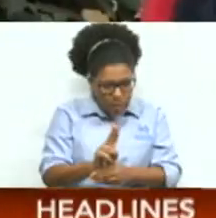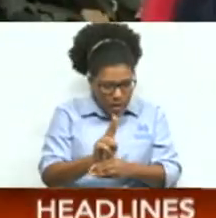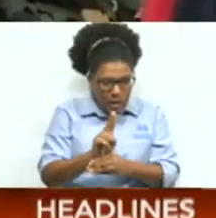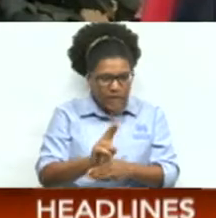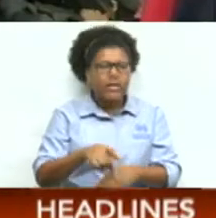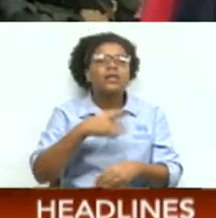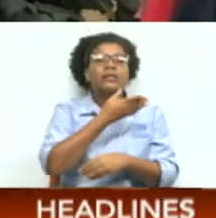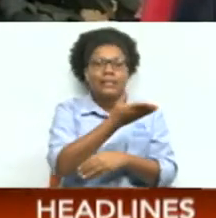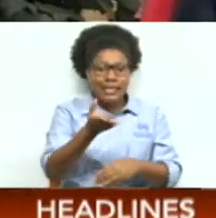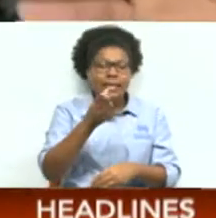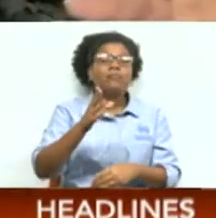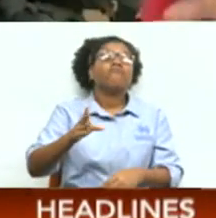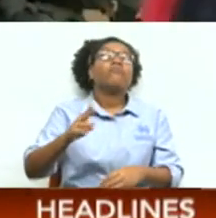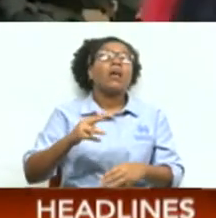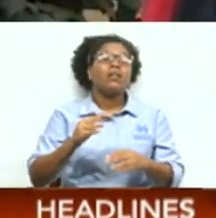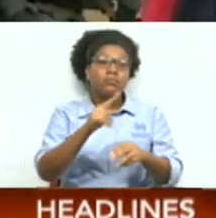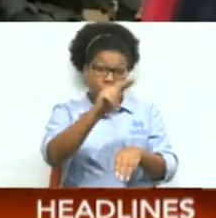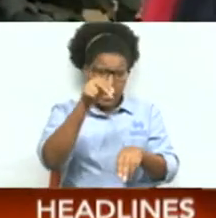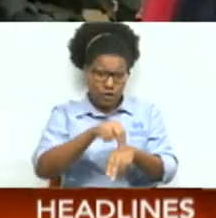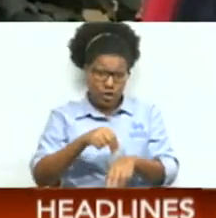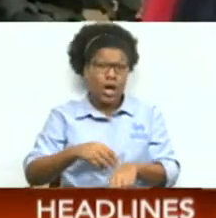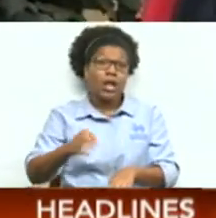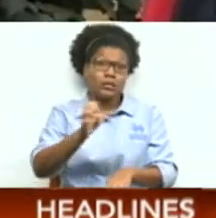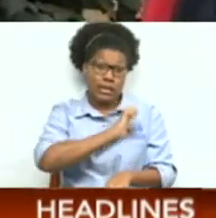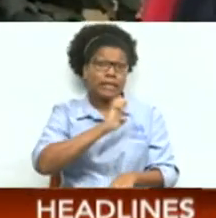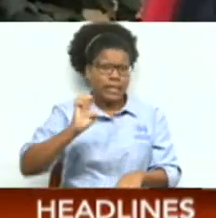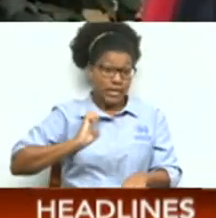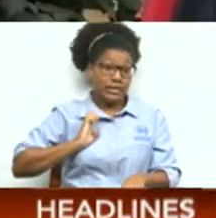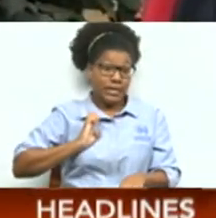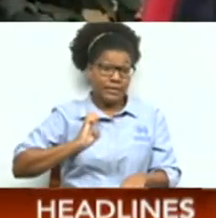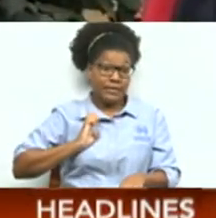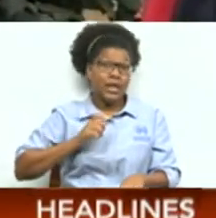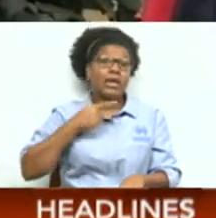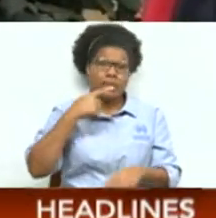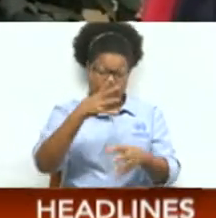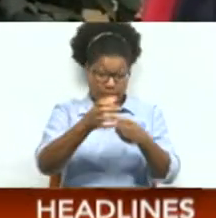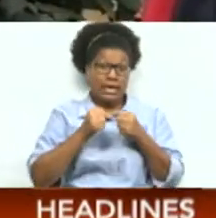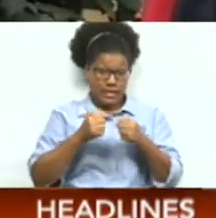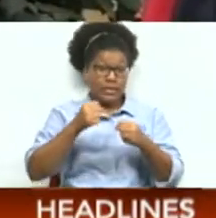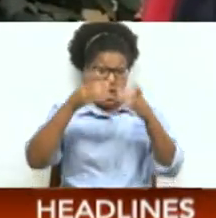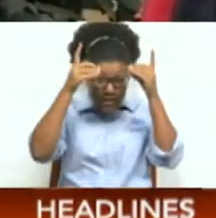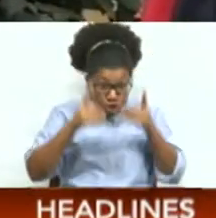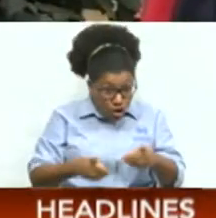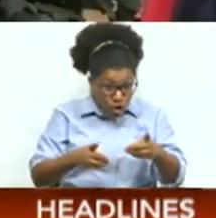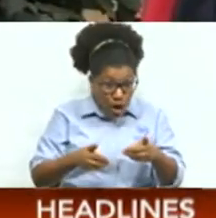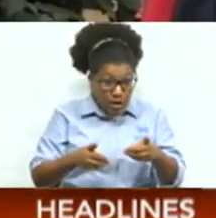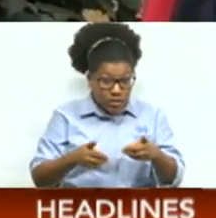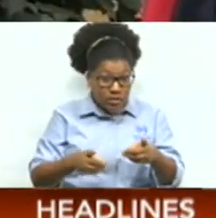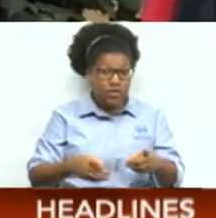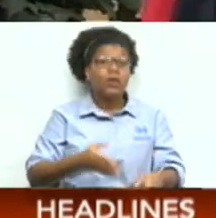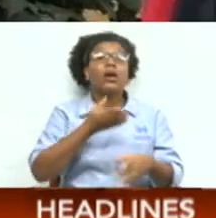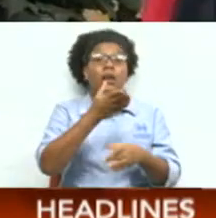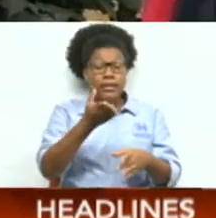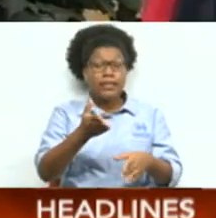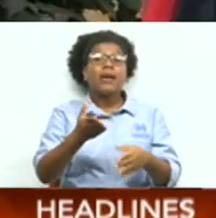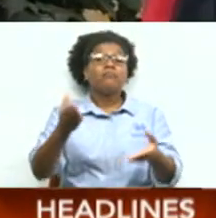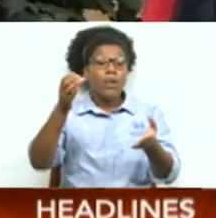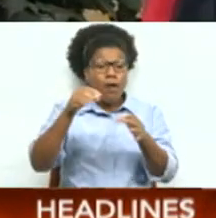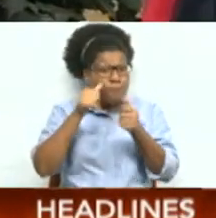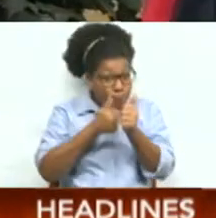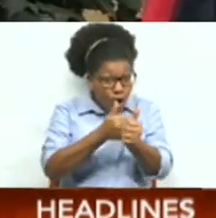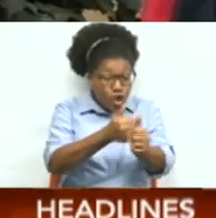NATEX, which is a national executive, takes a decision consistent with the constitution